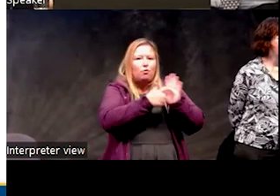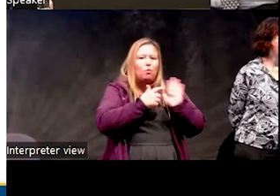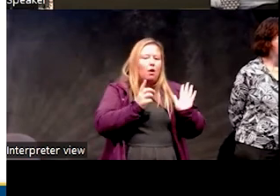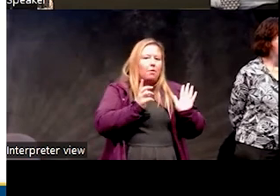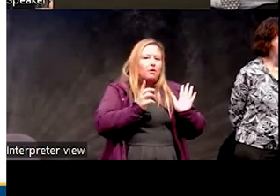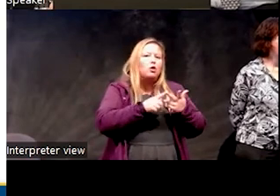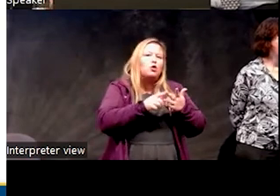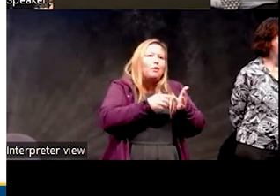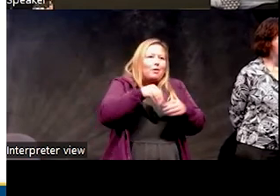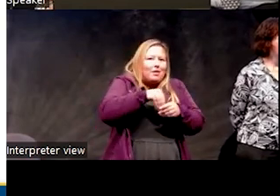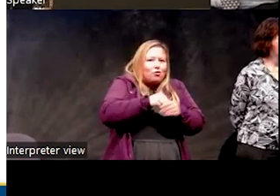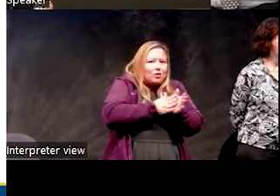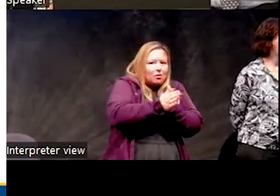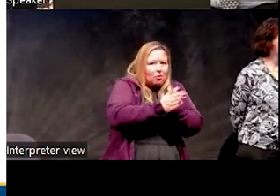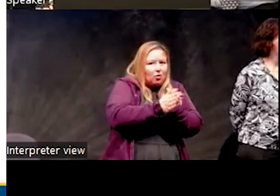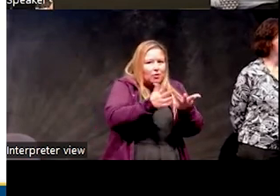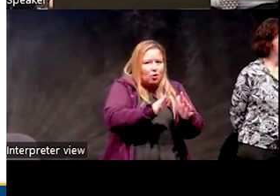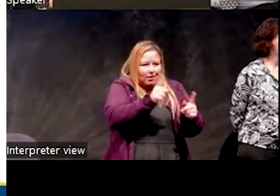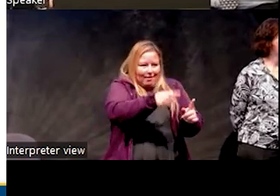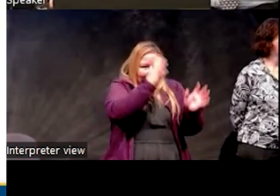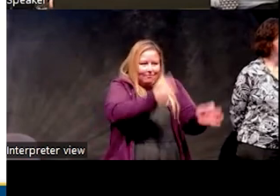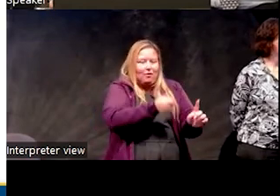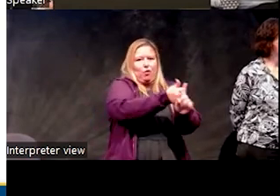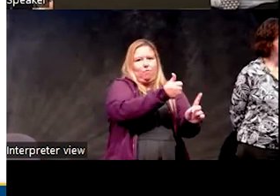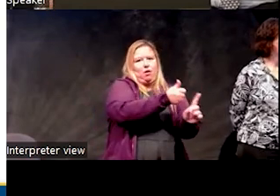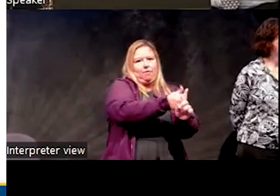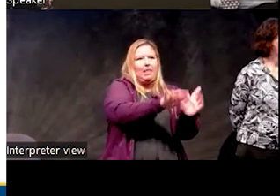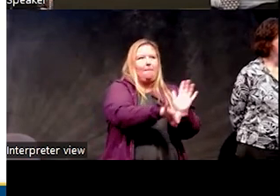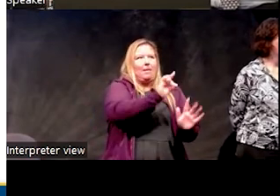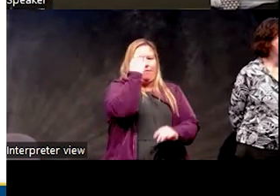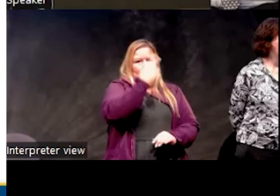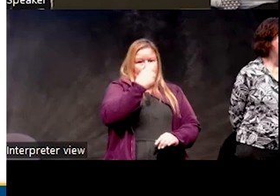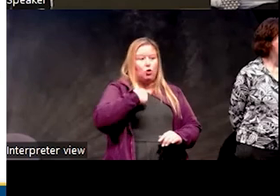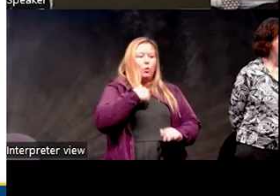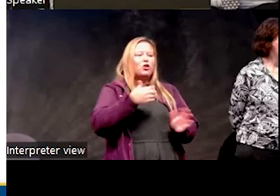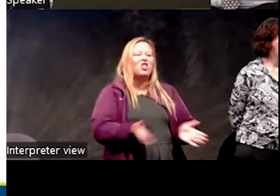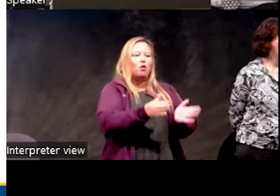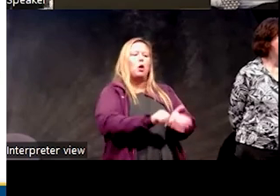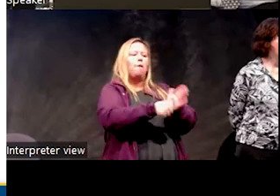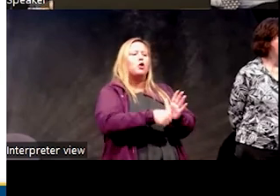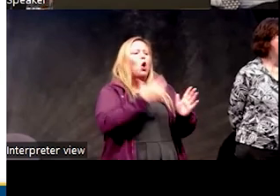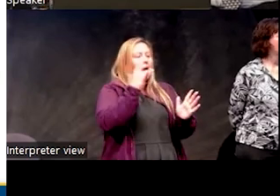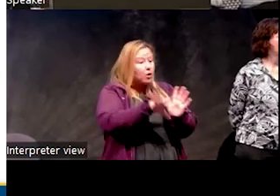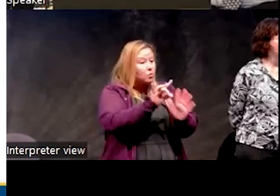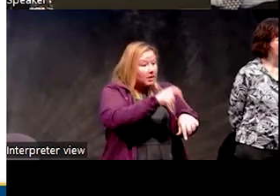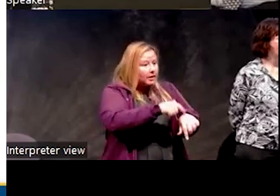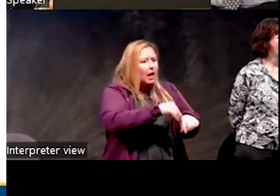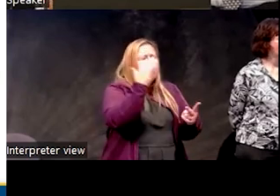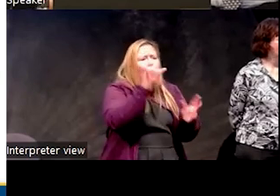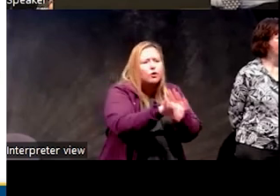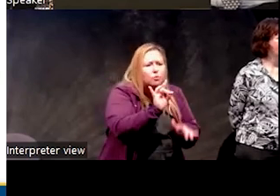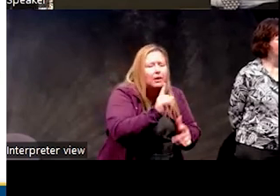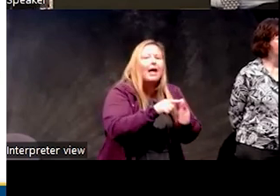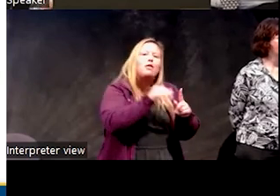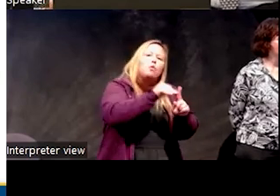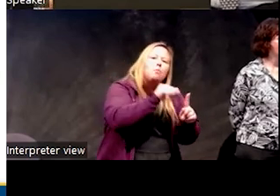So, there's some intrinsic motivation there, because they chose it for a reason, and trying to highlight, like, well, you picked this, why did you pick it, reminding them of that,